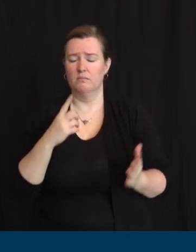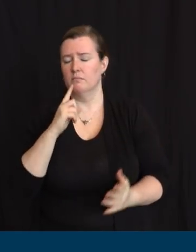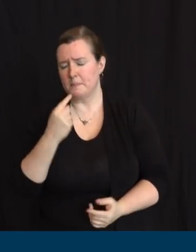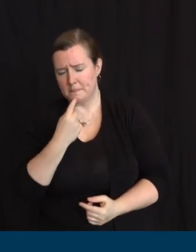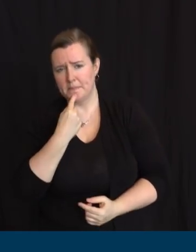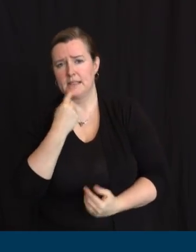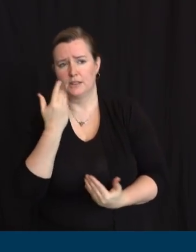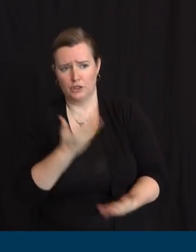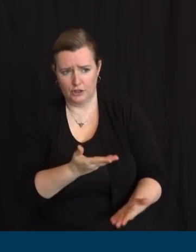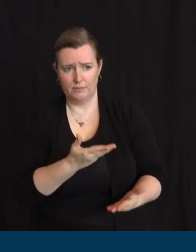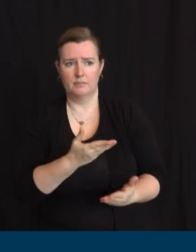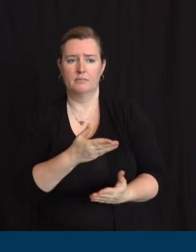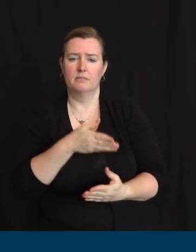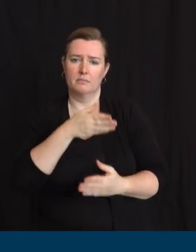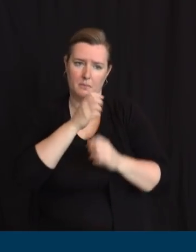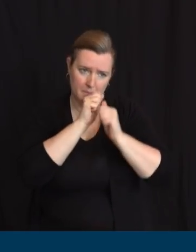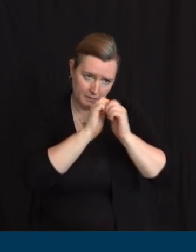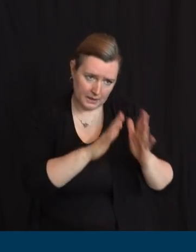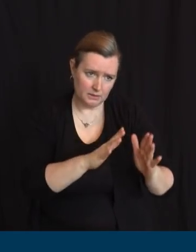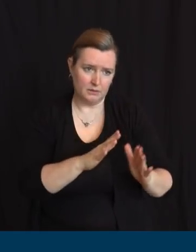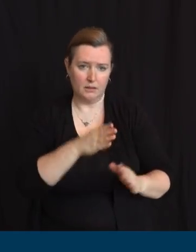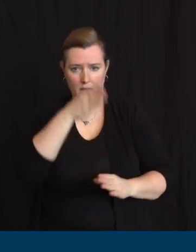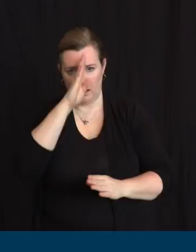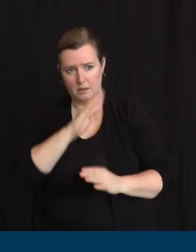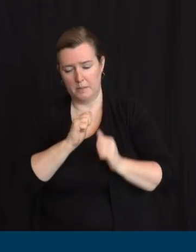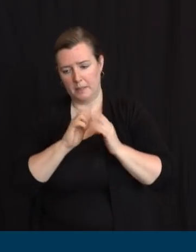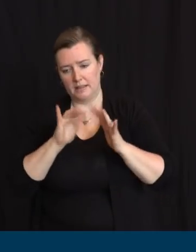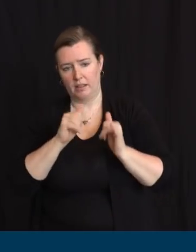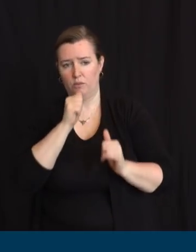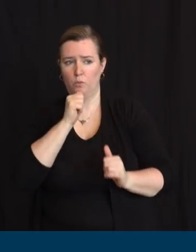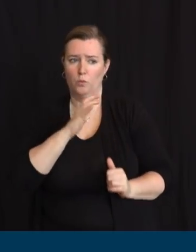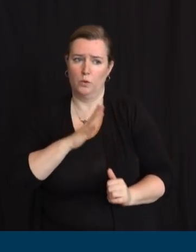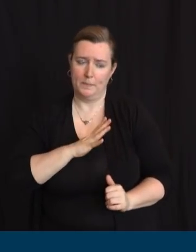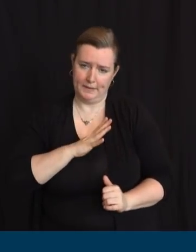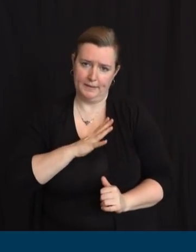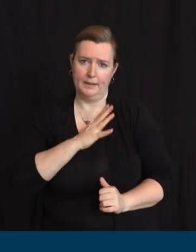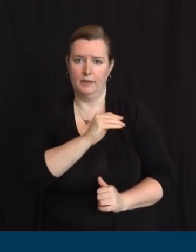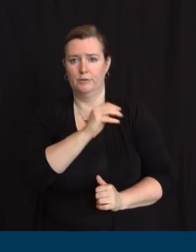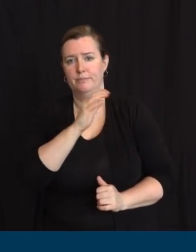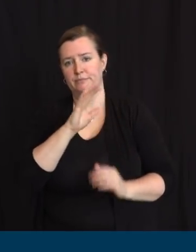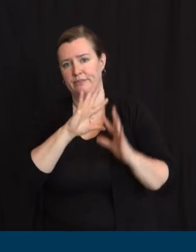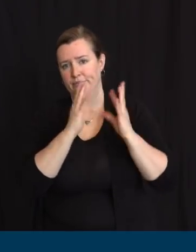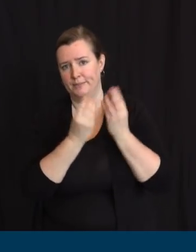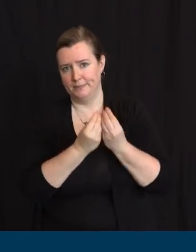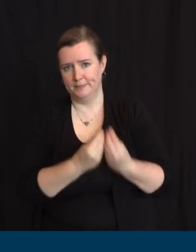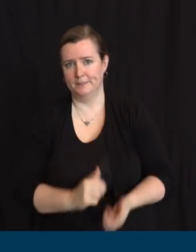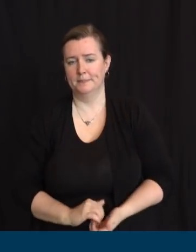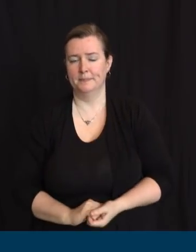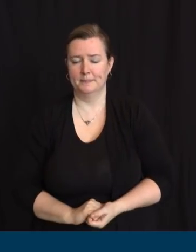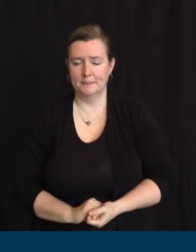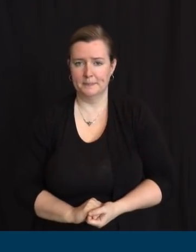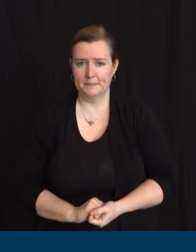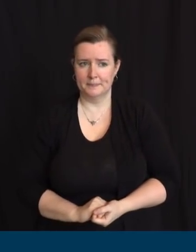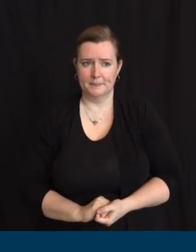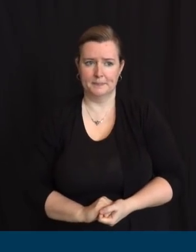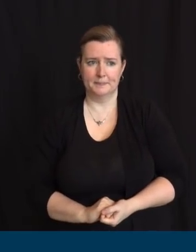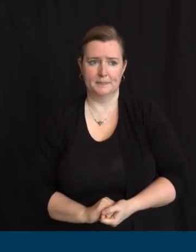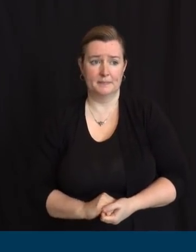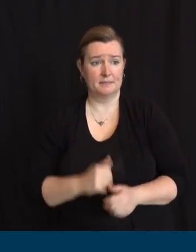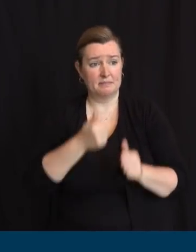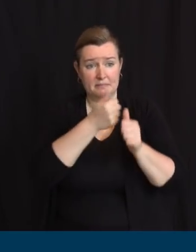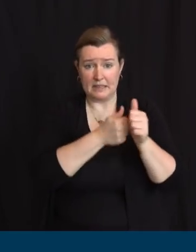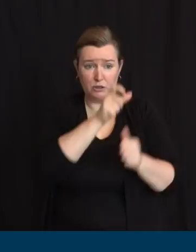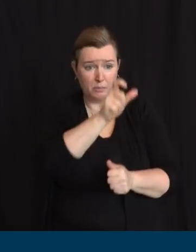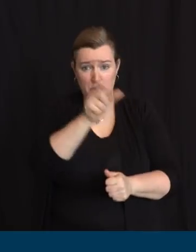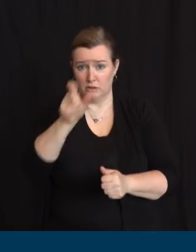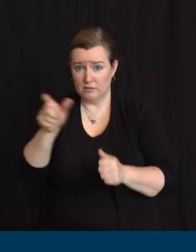with every family who has lost a loved one. We grieve with the friends they have left behind. We grieve with all the colleagues with